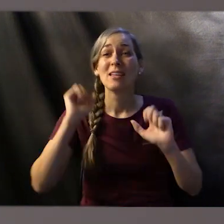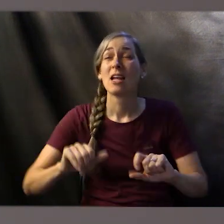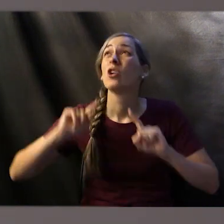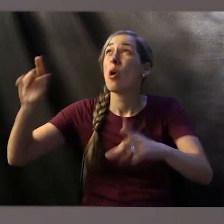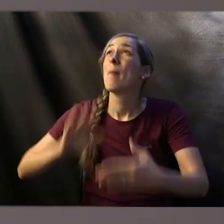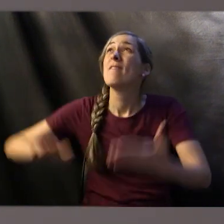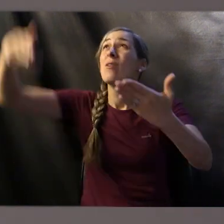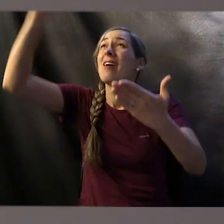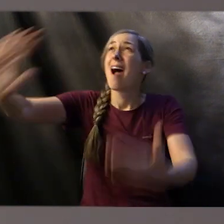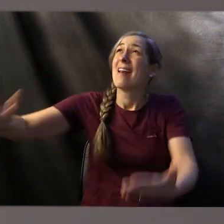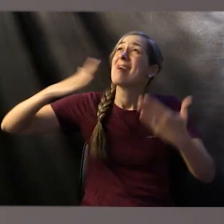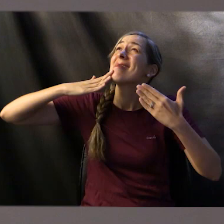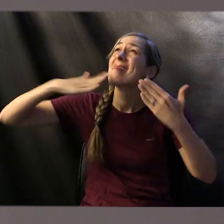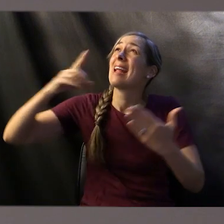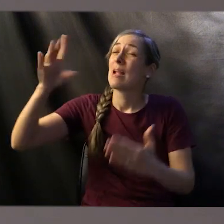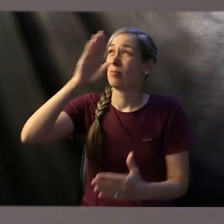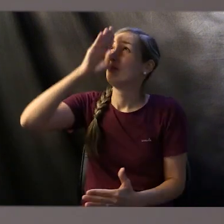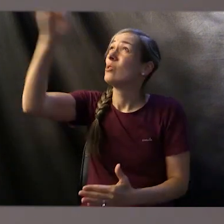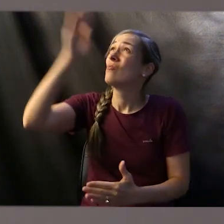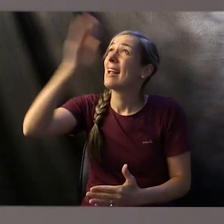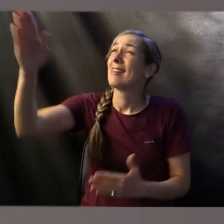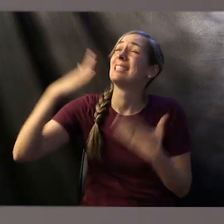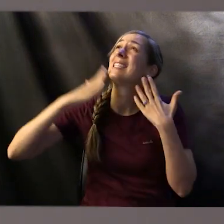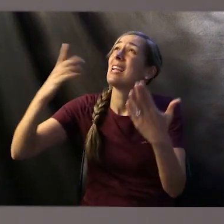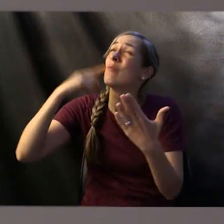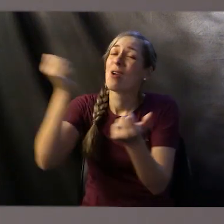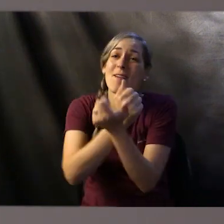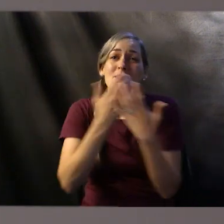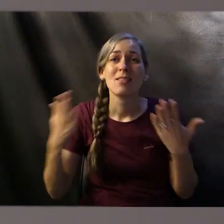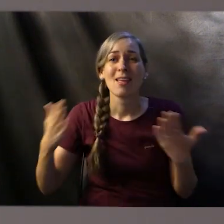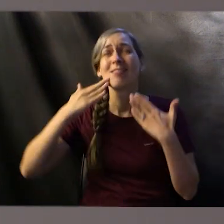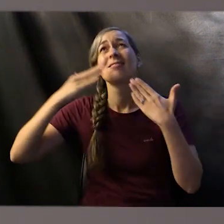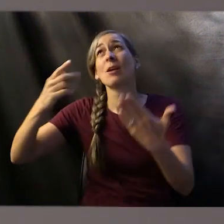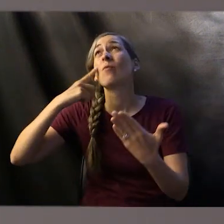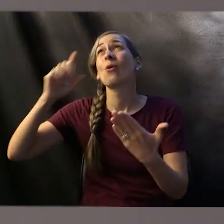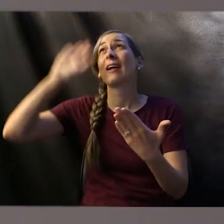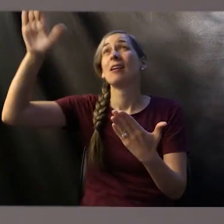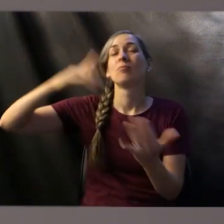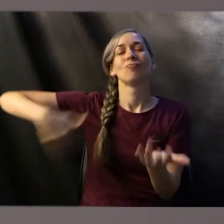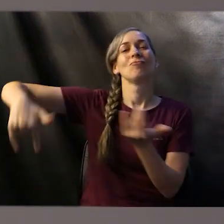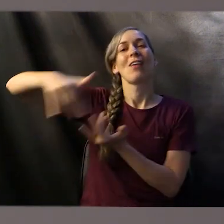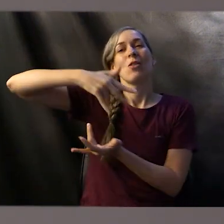go before God and thank Him directly for everything and even for His fellowship.